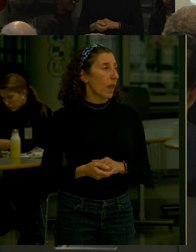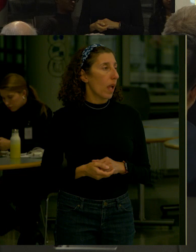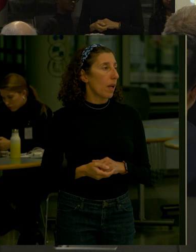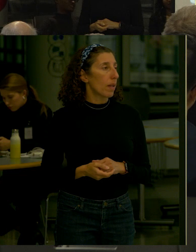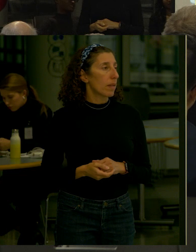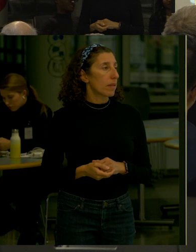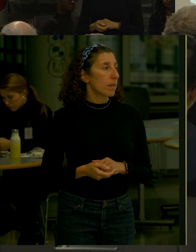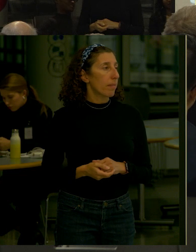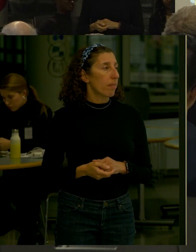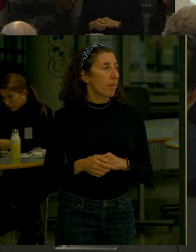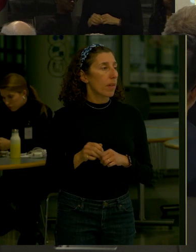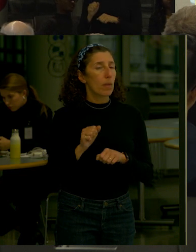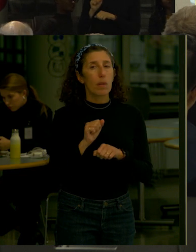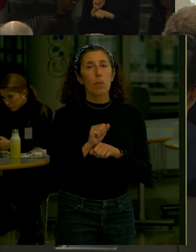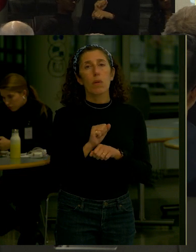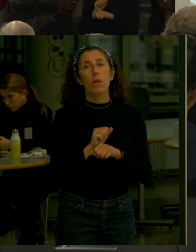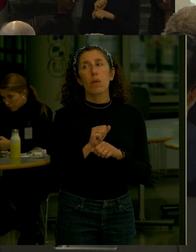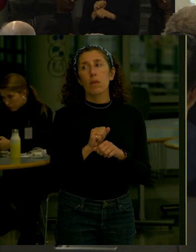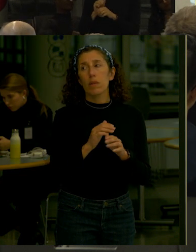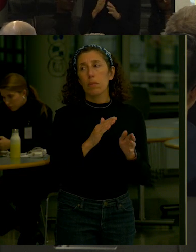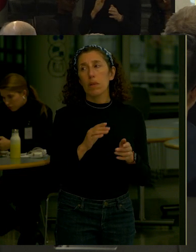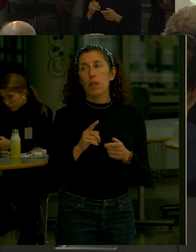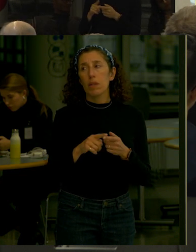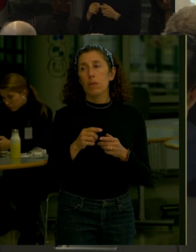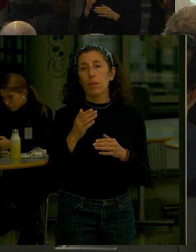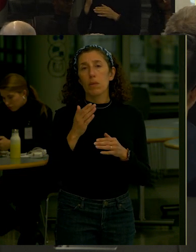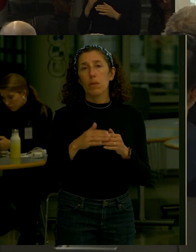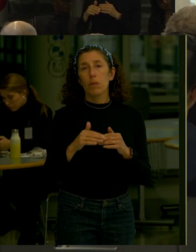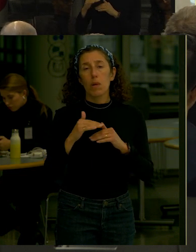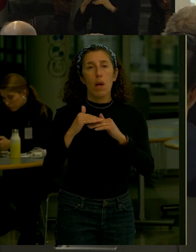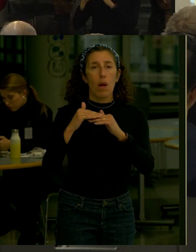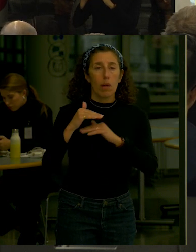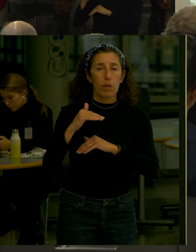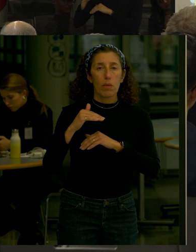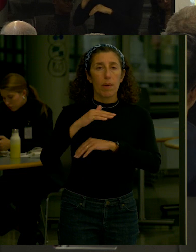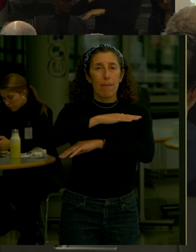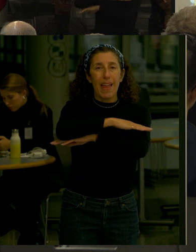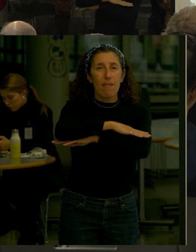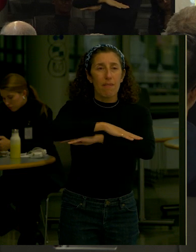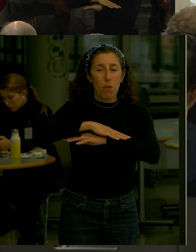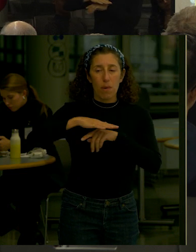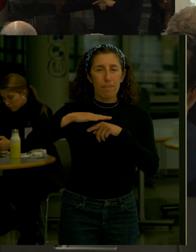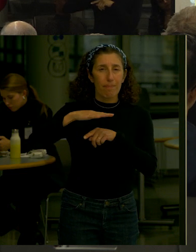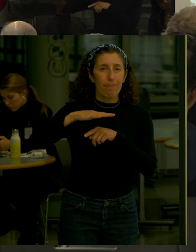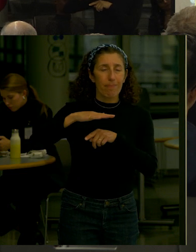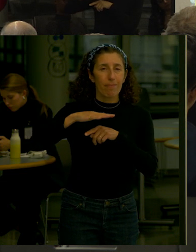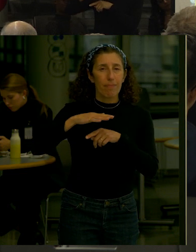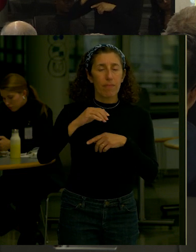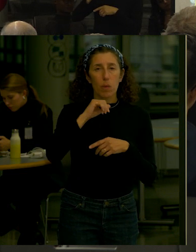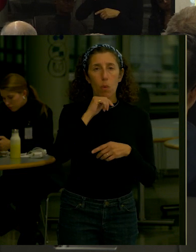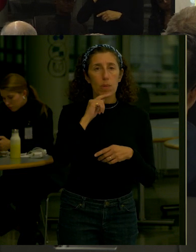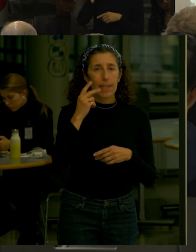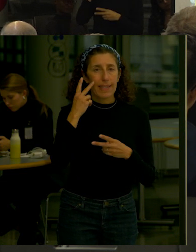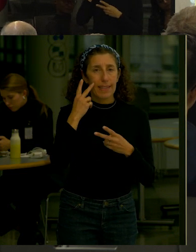habitable Because it's Under the platform Correct it's already under a platform So the work that would need to be done Even if it was